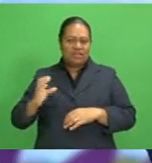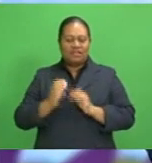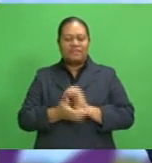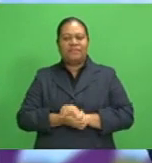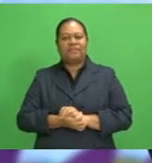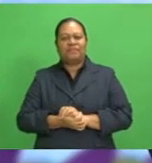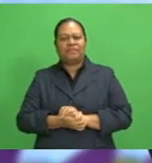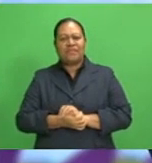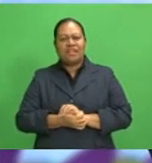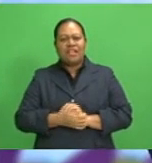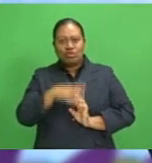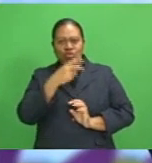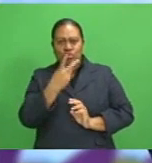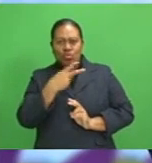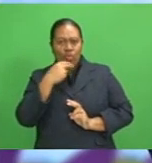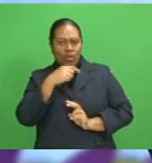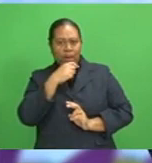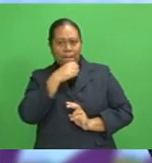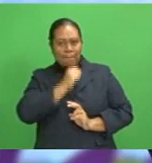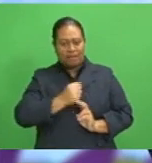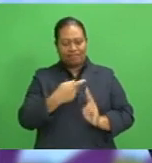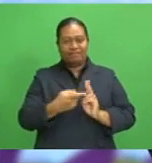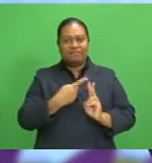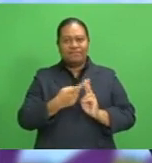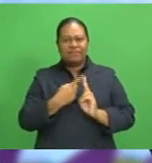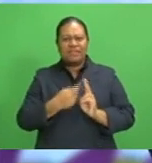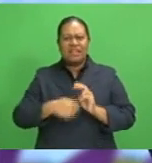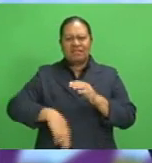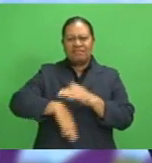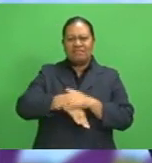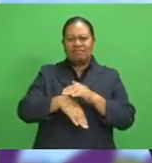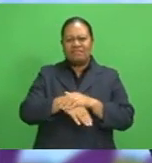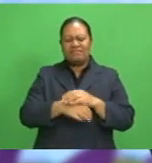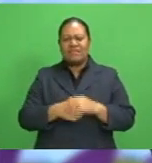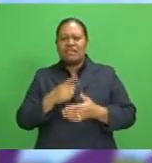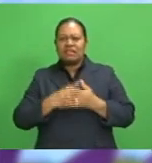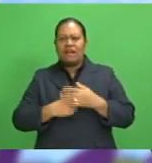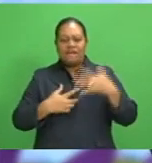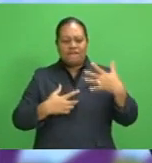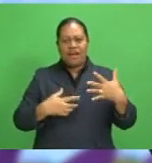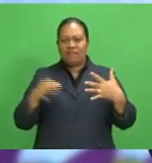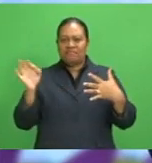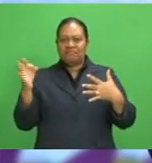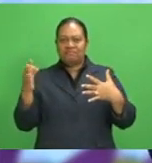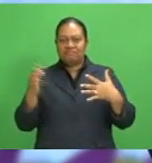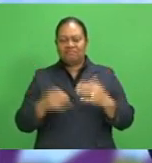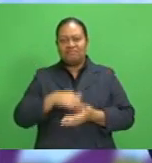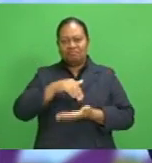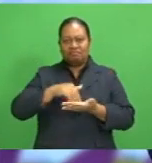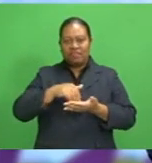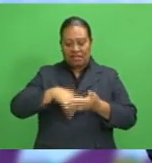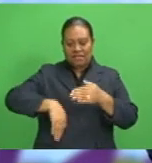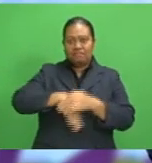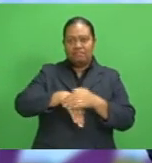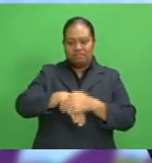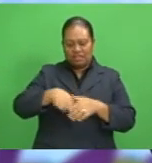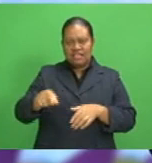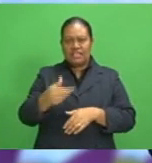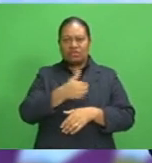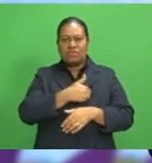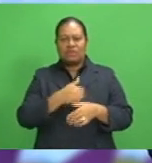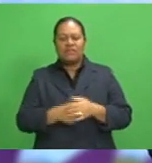Riyad Mahrez both scored twice as Manchester City thrust Burnley 5-0 in the Premier League this morning. Pep